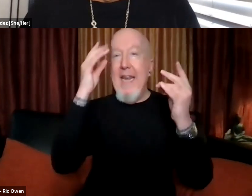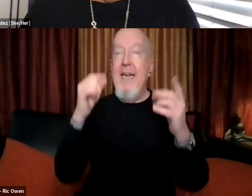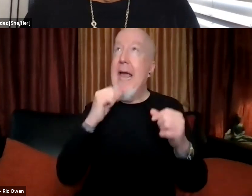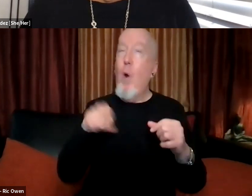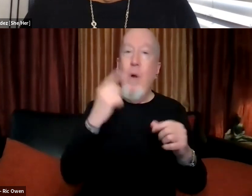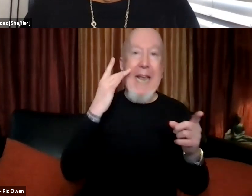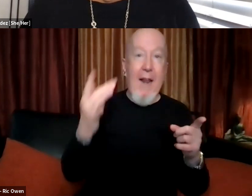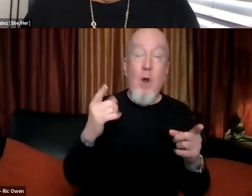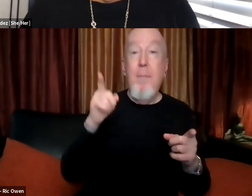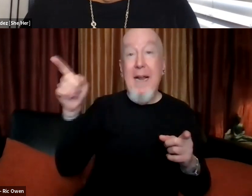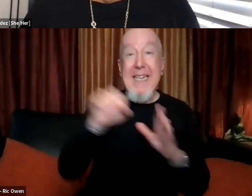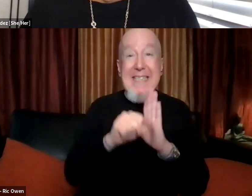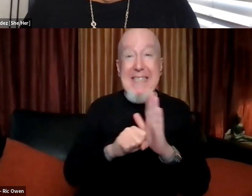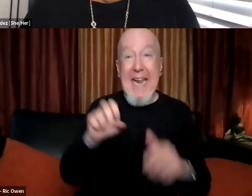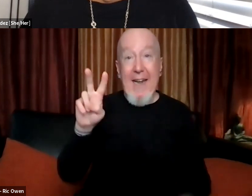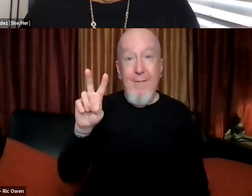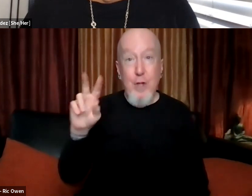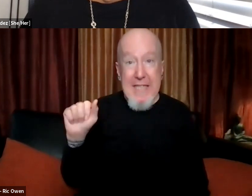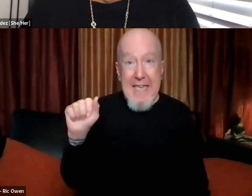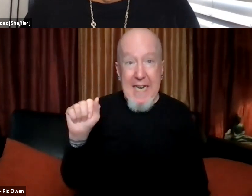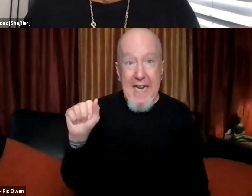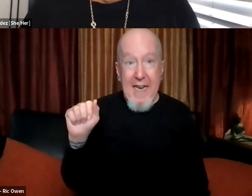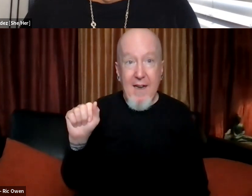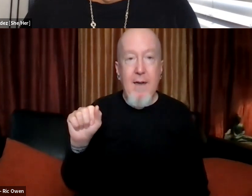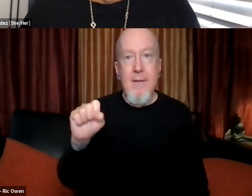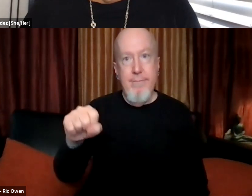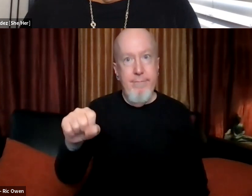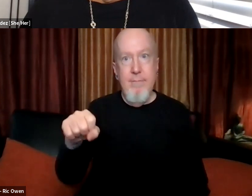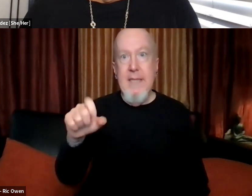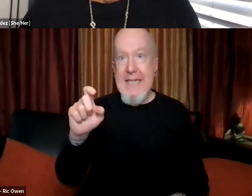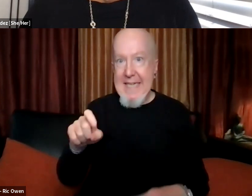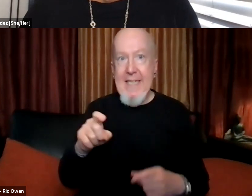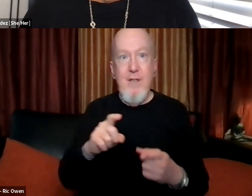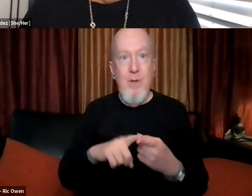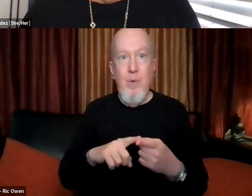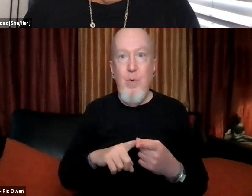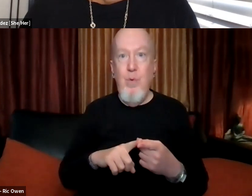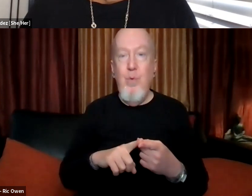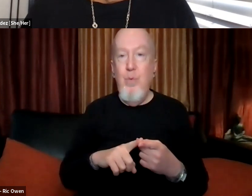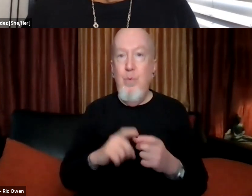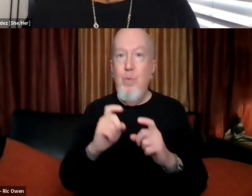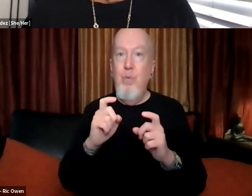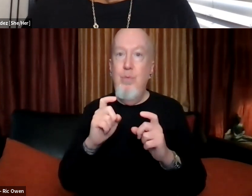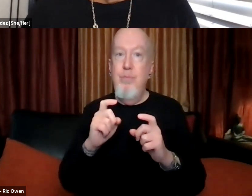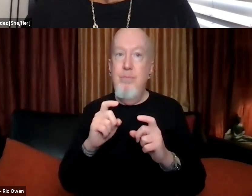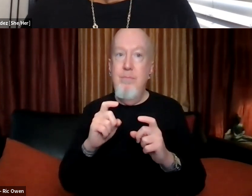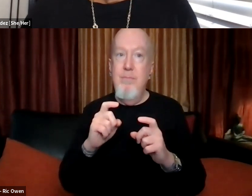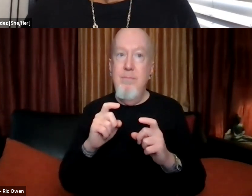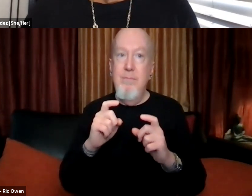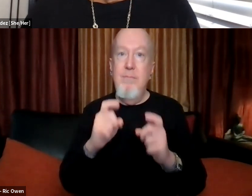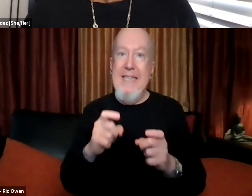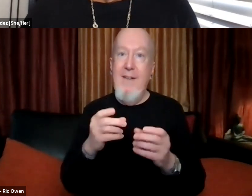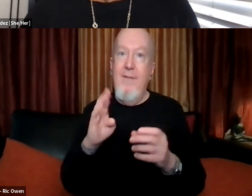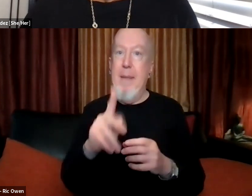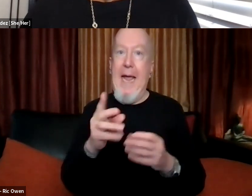context, but in a place like Virginia, mean, there's, um, addition to the need for the restoration of lands that were seized. There's also a long history of the